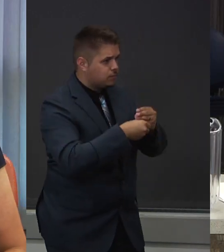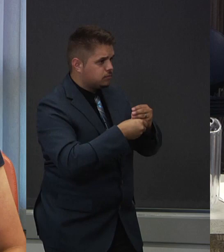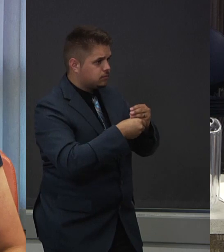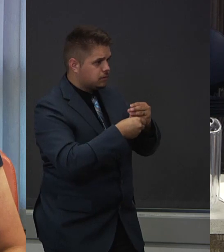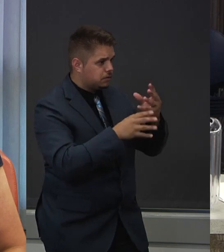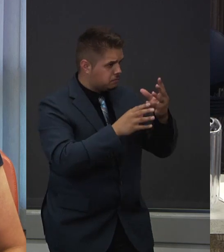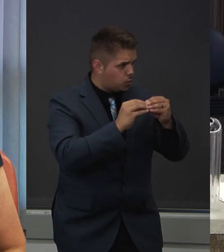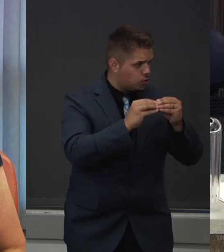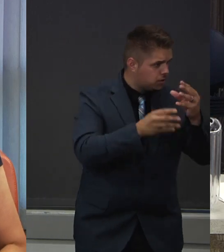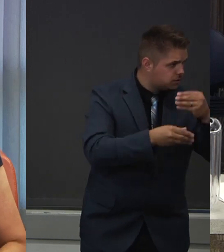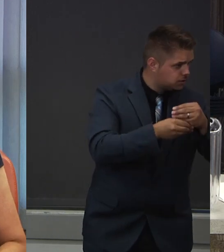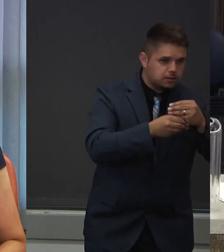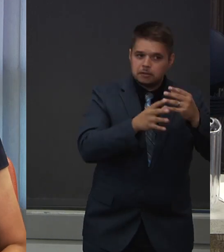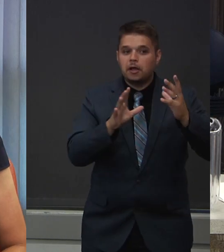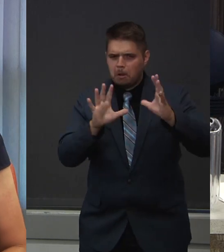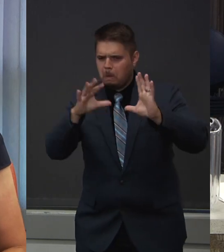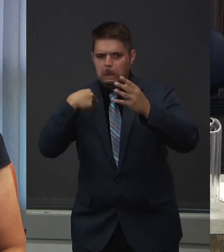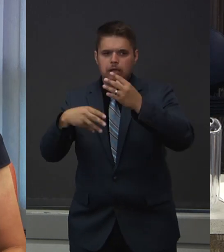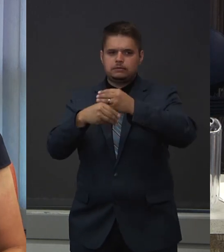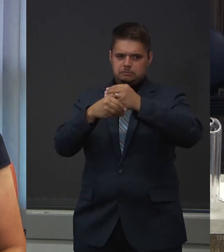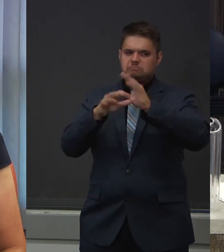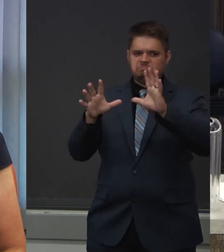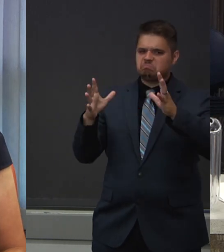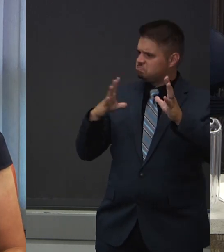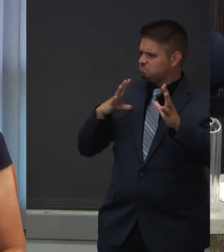I think that's a pretty good summary, Tom. Great.